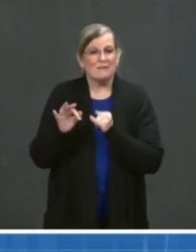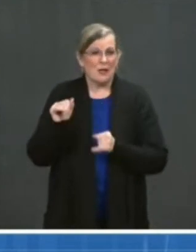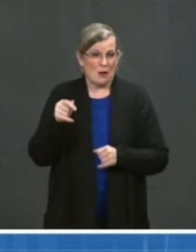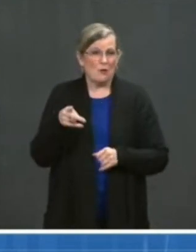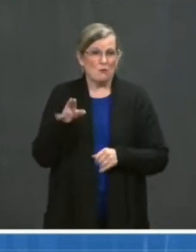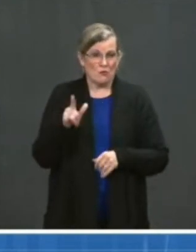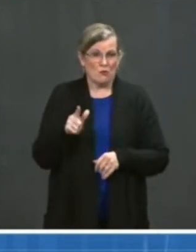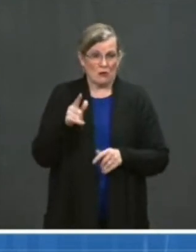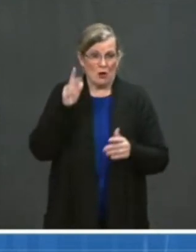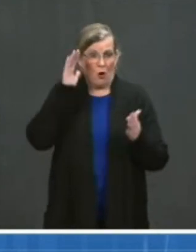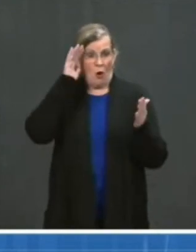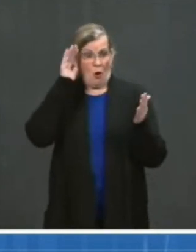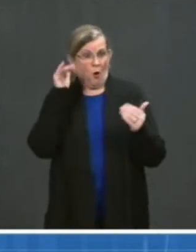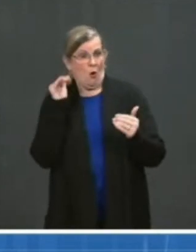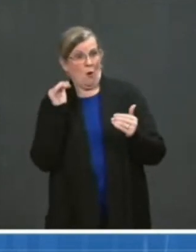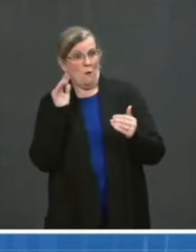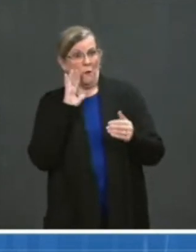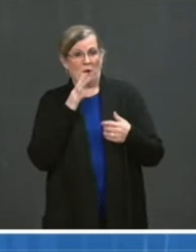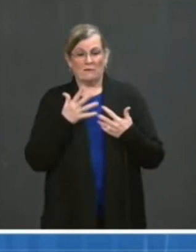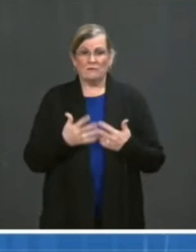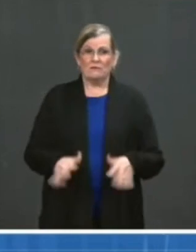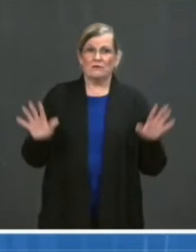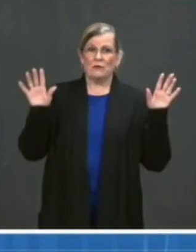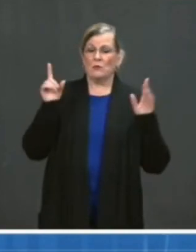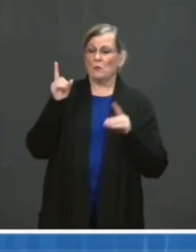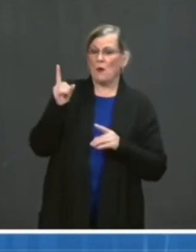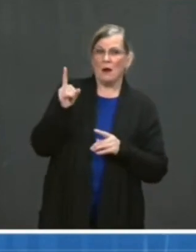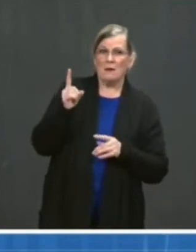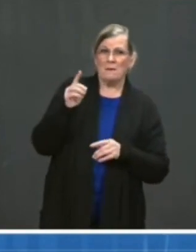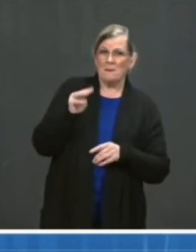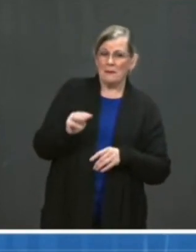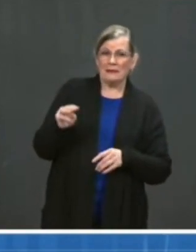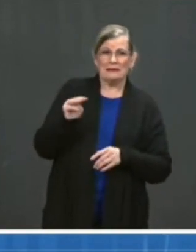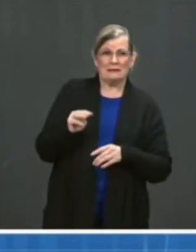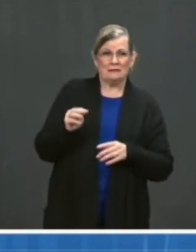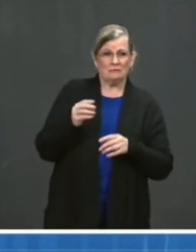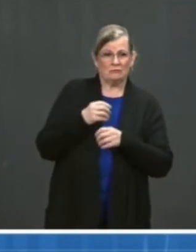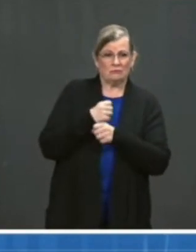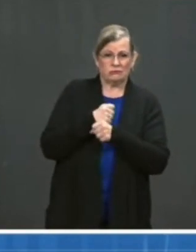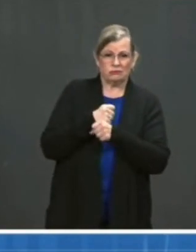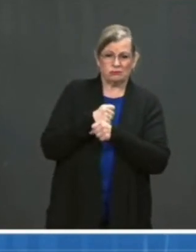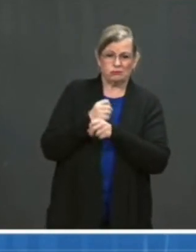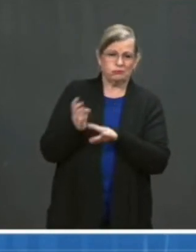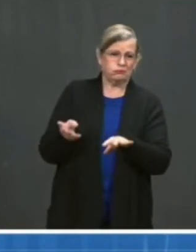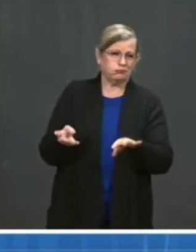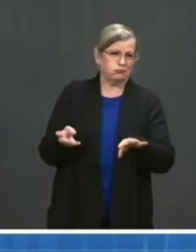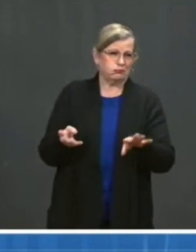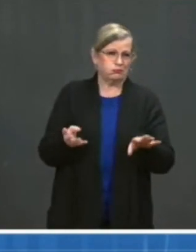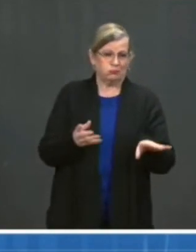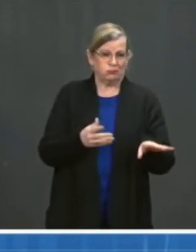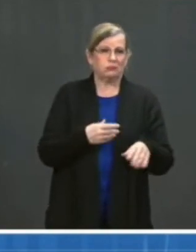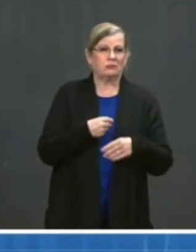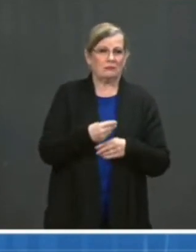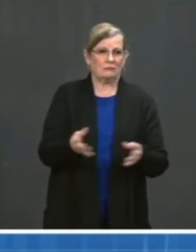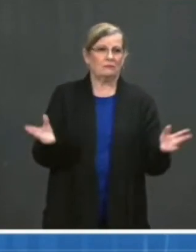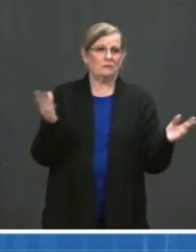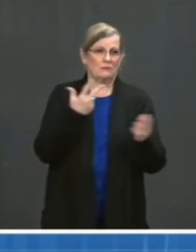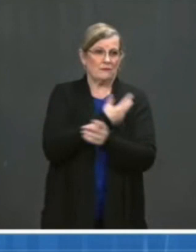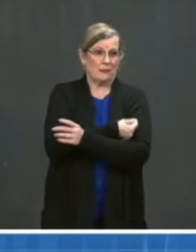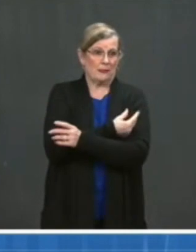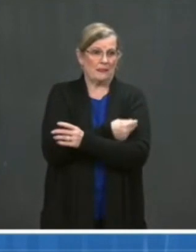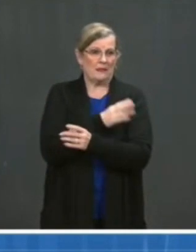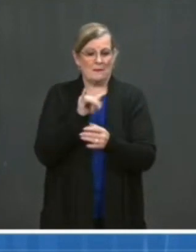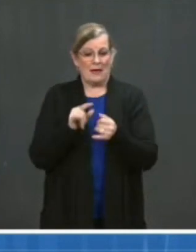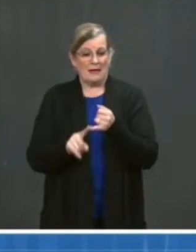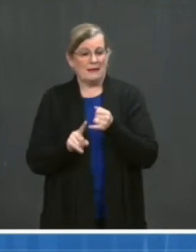end of May. We've seen with all of the vaccine manufacturers, meaning Moderna and Pfizer, a ramp up across time.